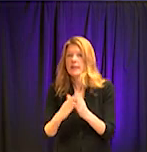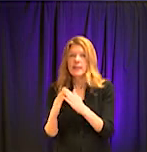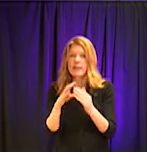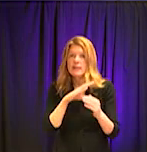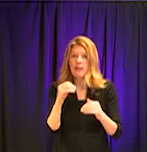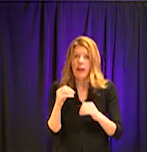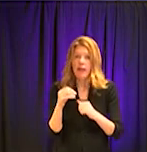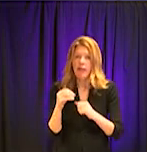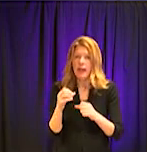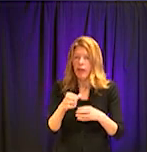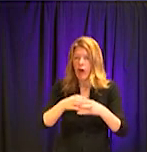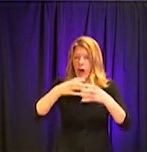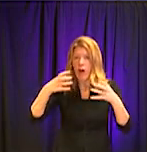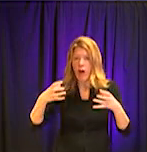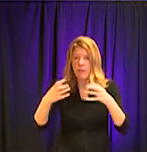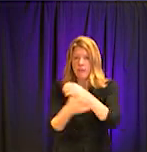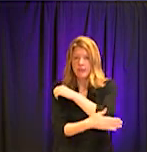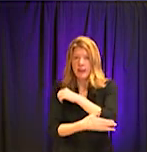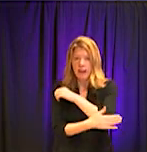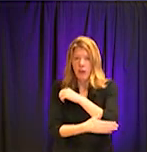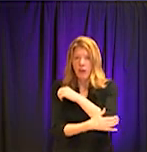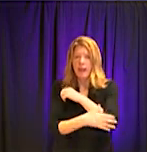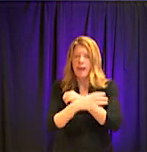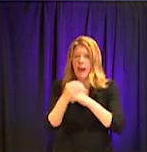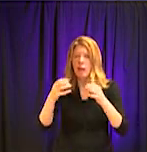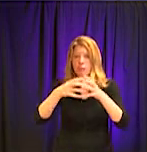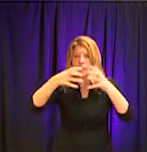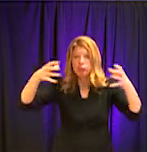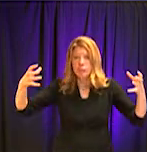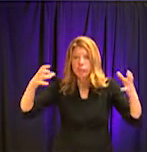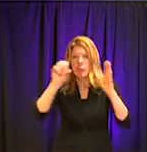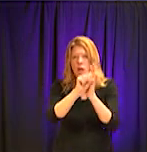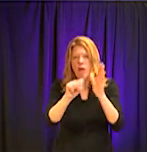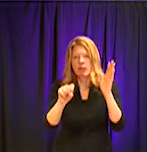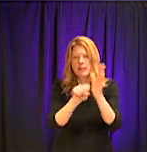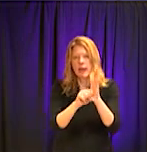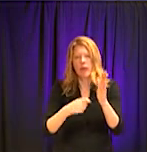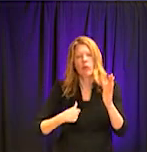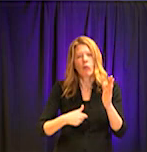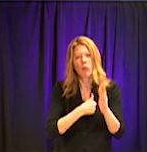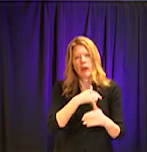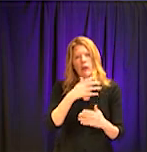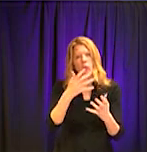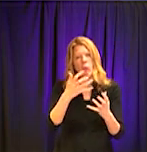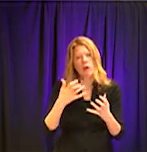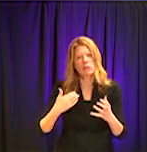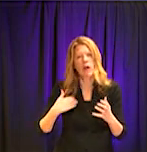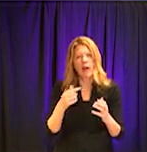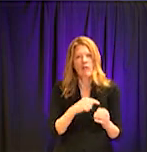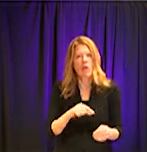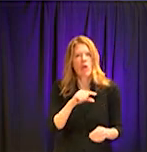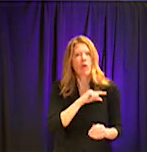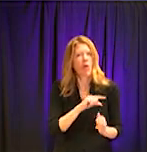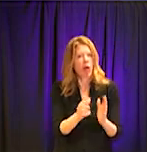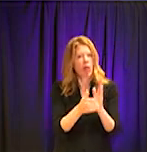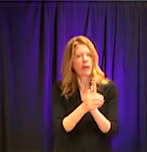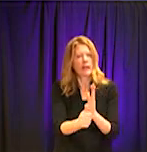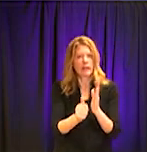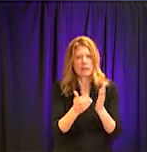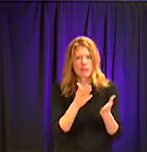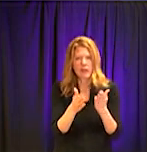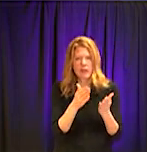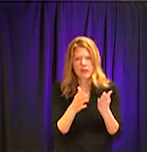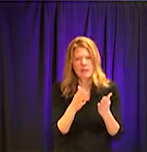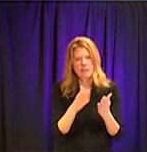our partners at the county level for the quality of services that they provide. And of course our water and sewer in